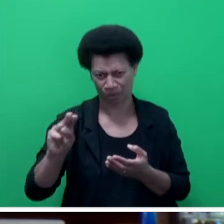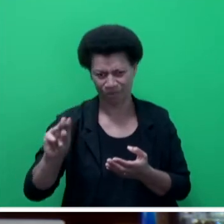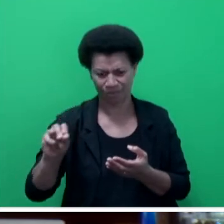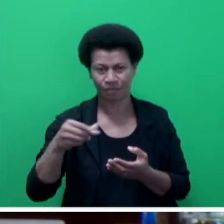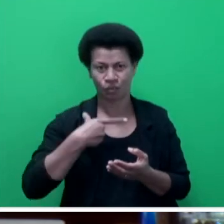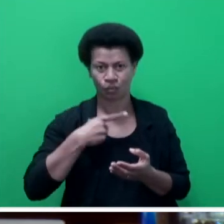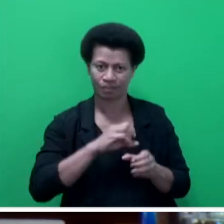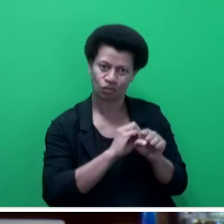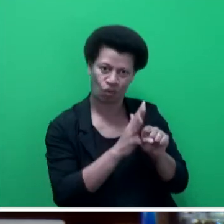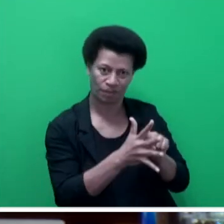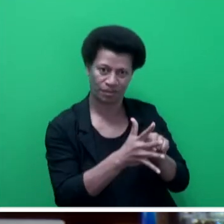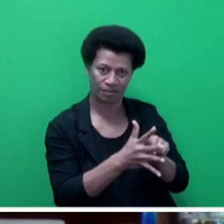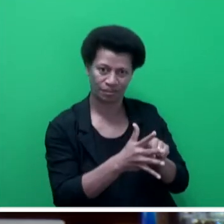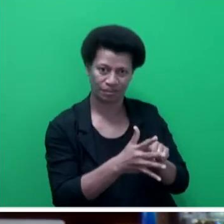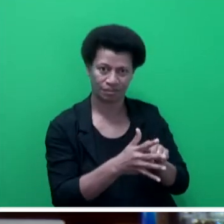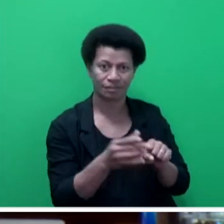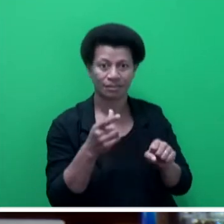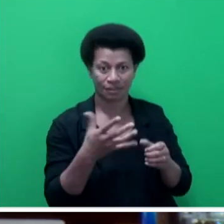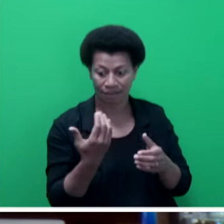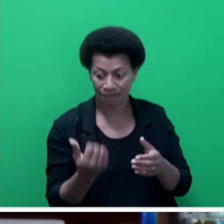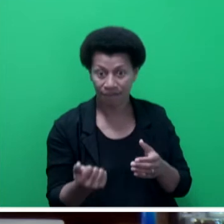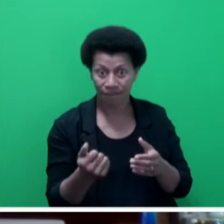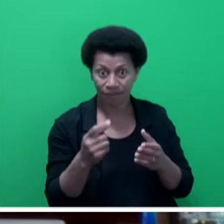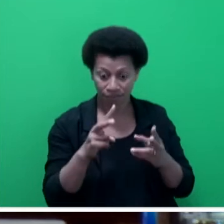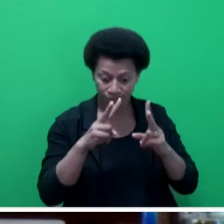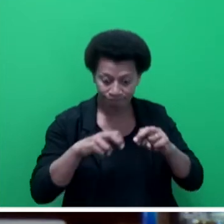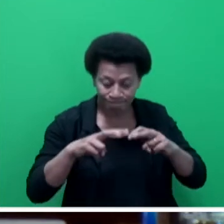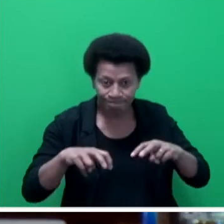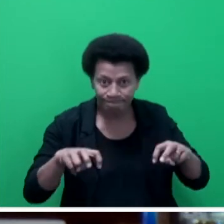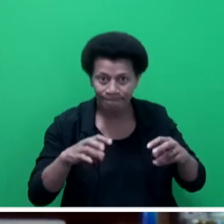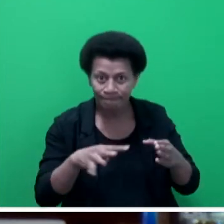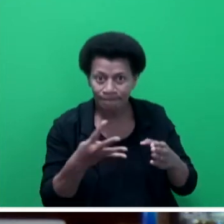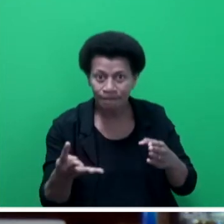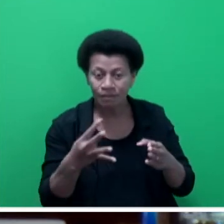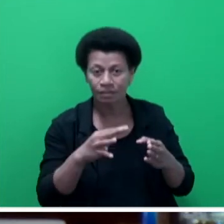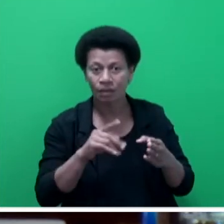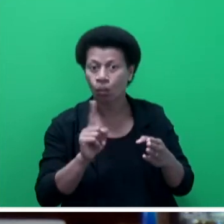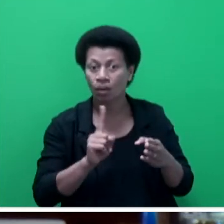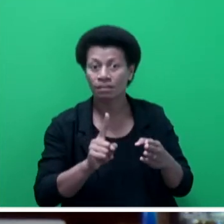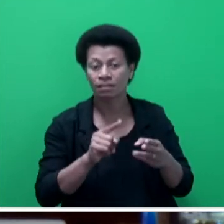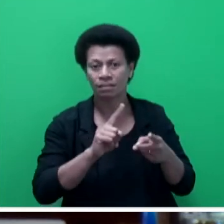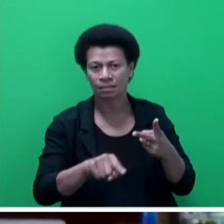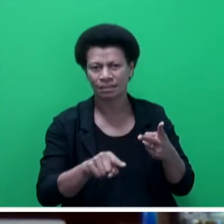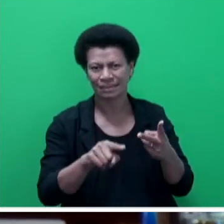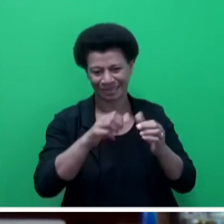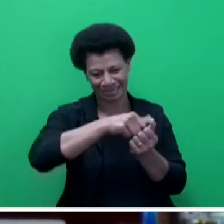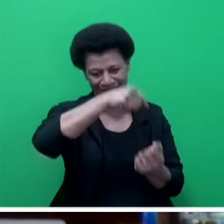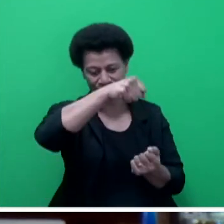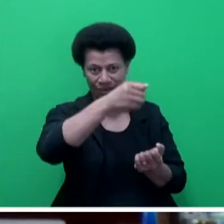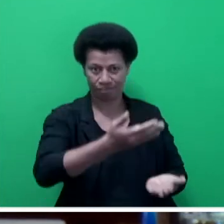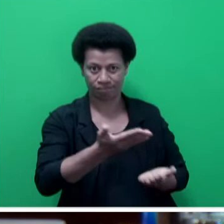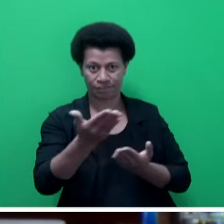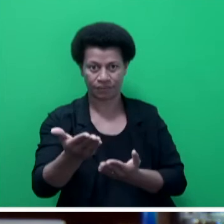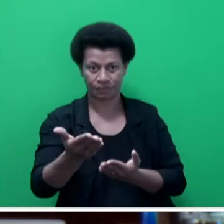sector also has annual inspections before compliance certificate is issued. In addition, all commercial building